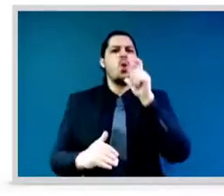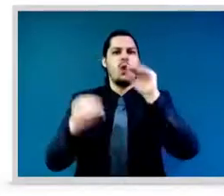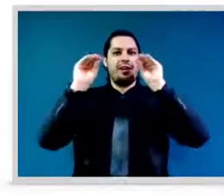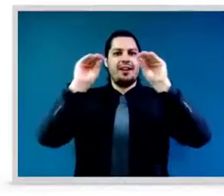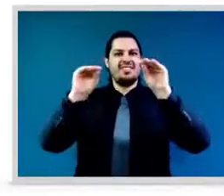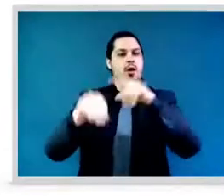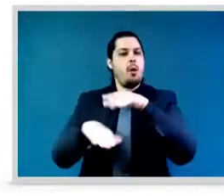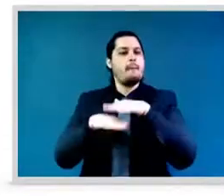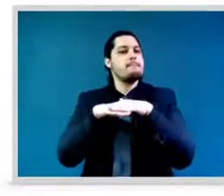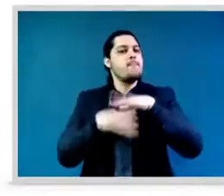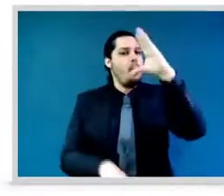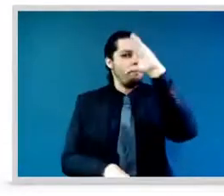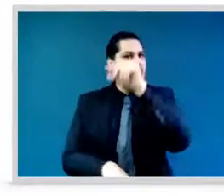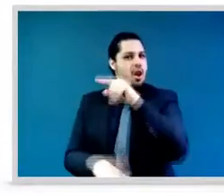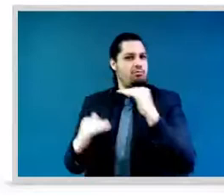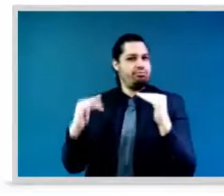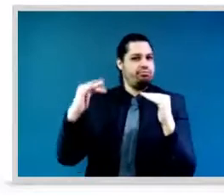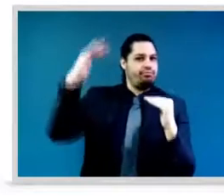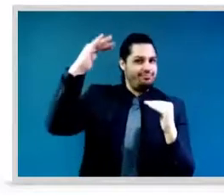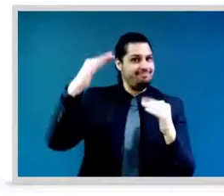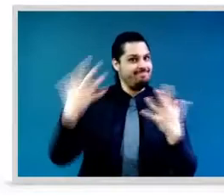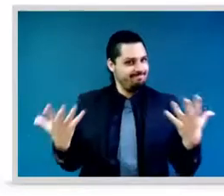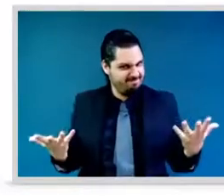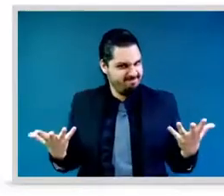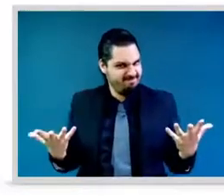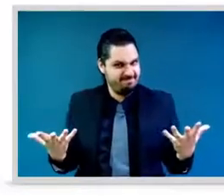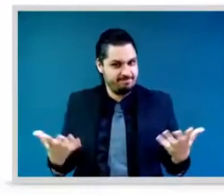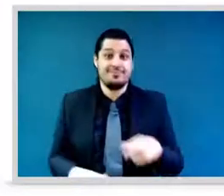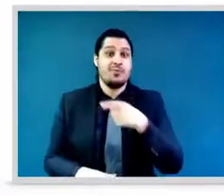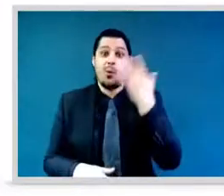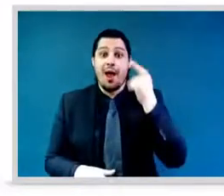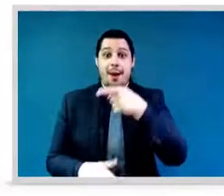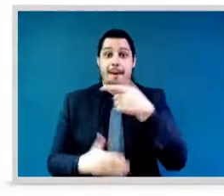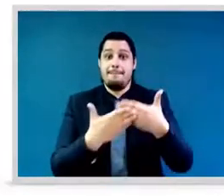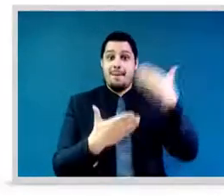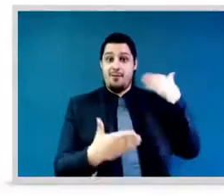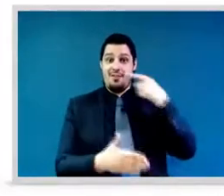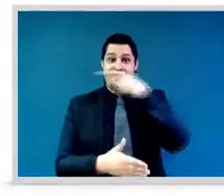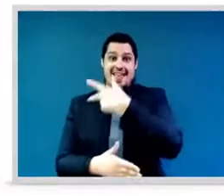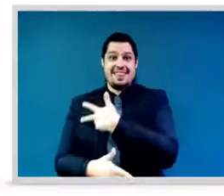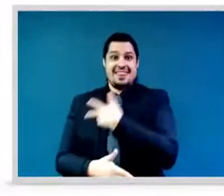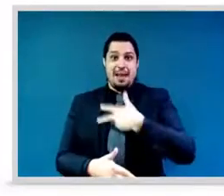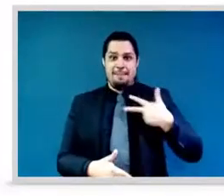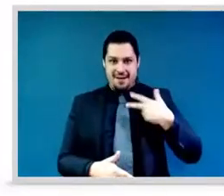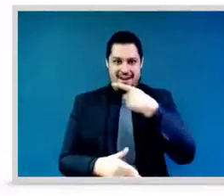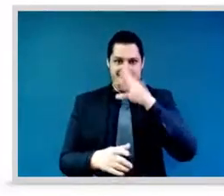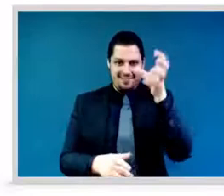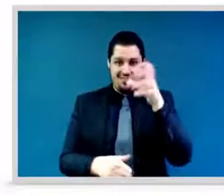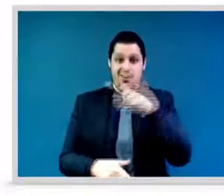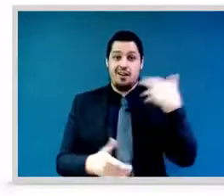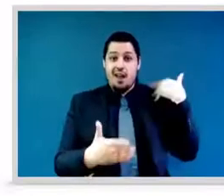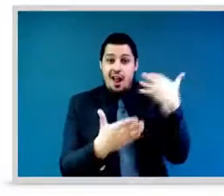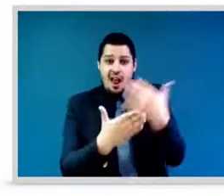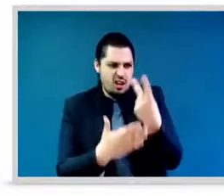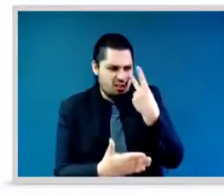these decision-making processes has not changed significantly for better. And one important thing